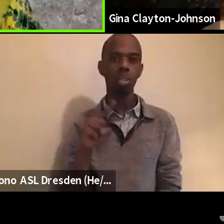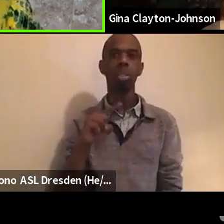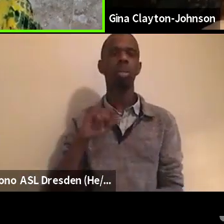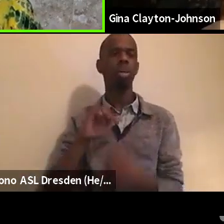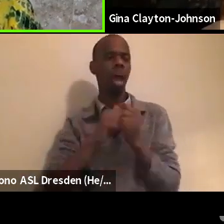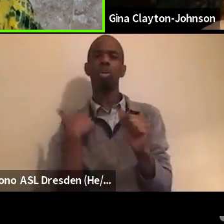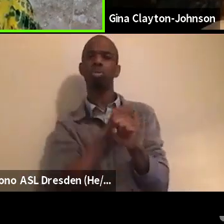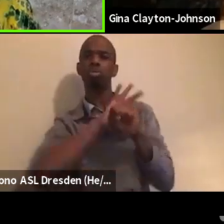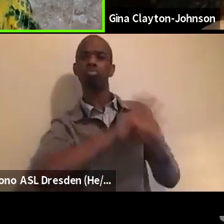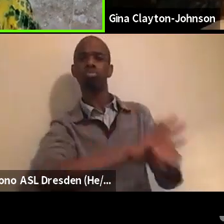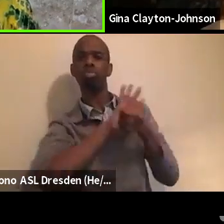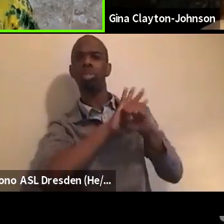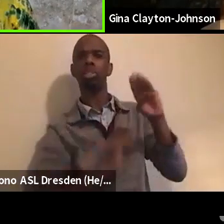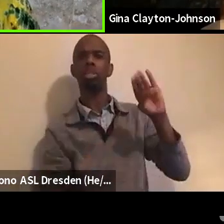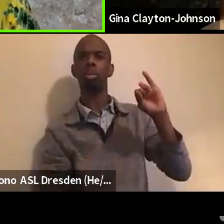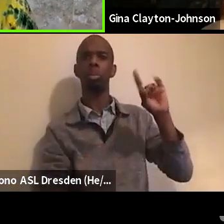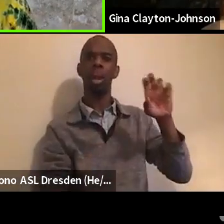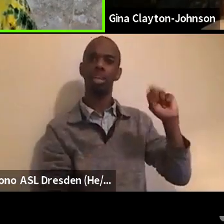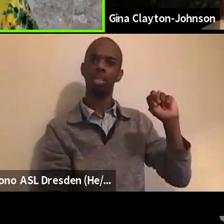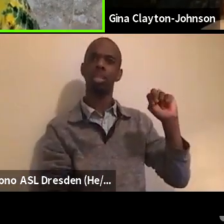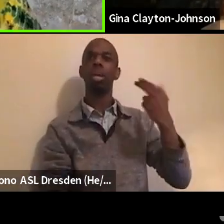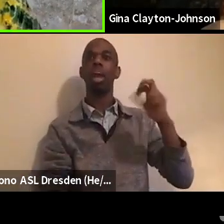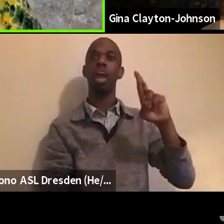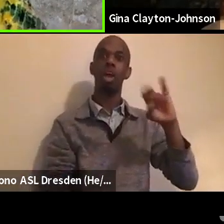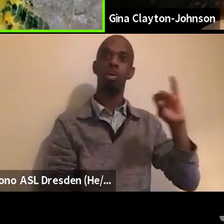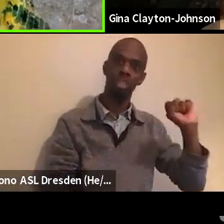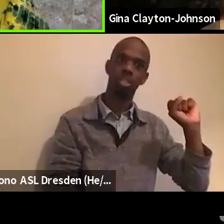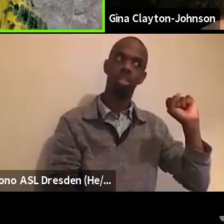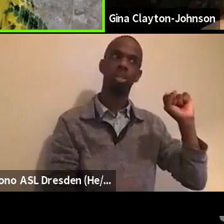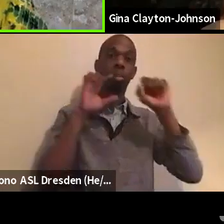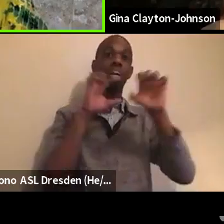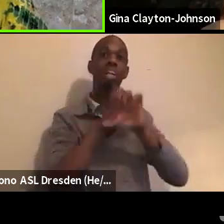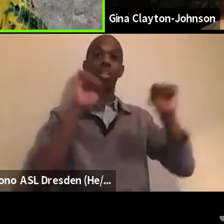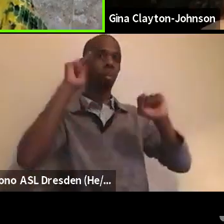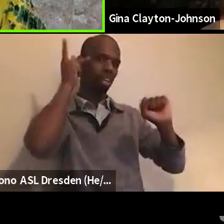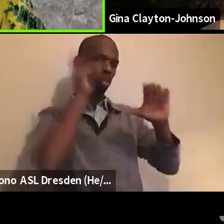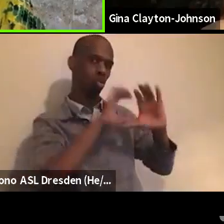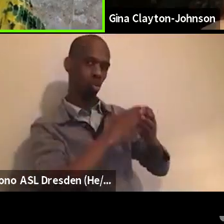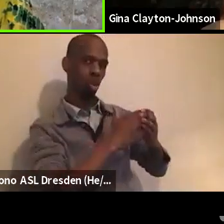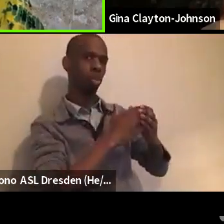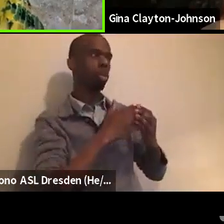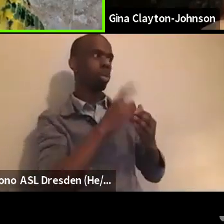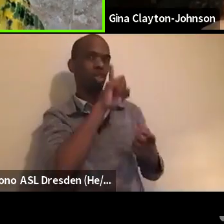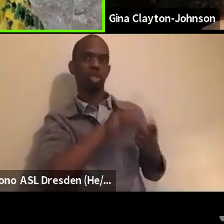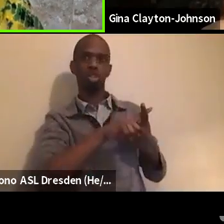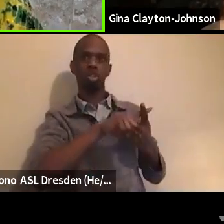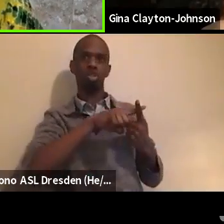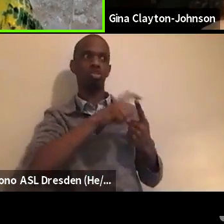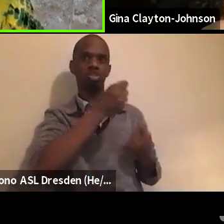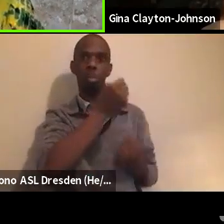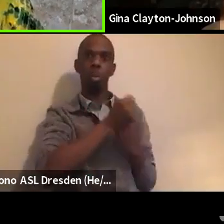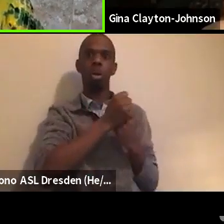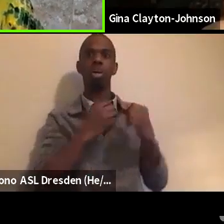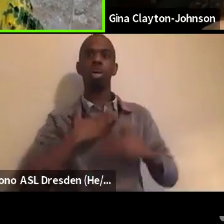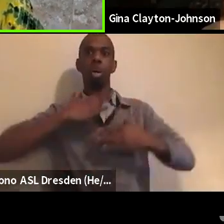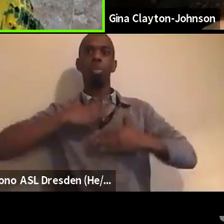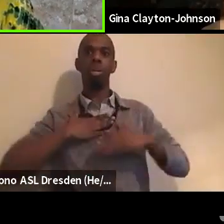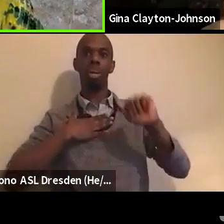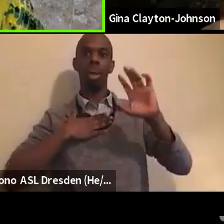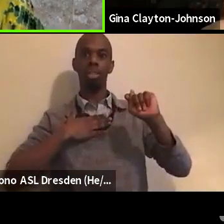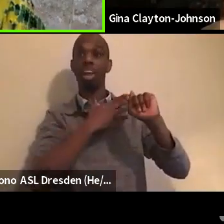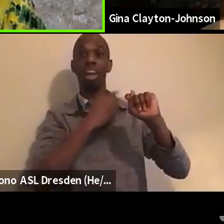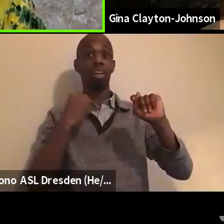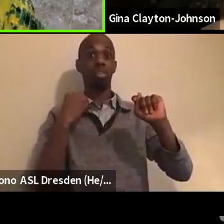to adopt the breathe act? We know that if the president and vice president get behind it, it will get a sponsor very